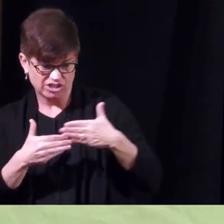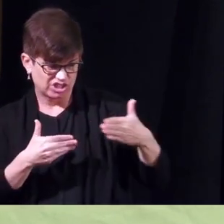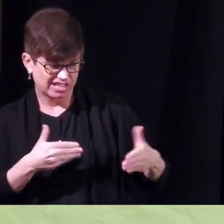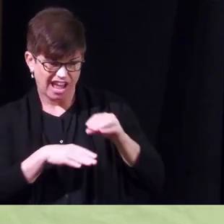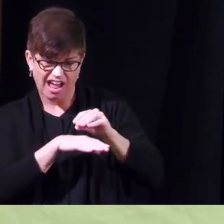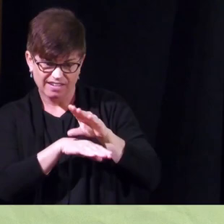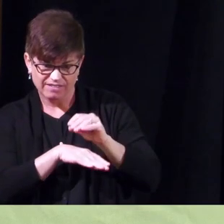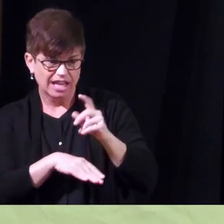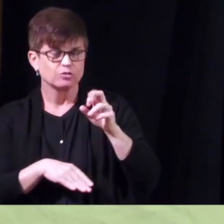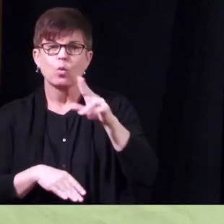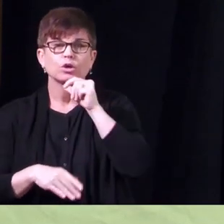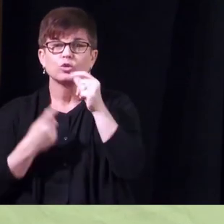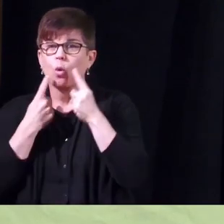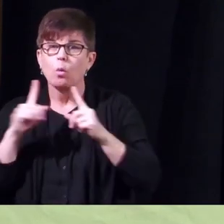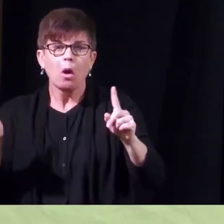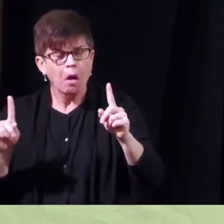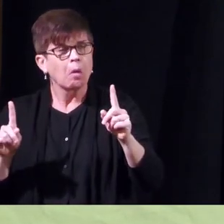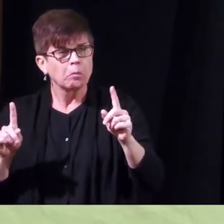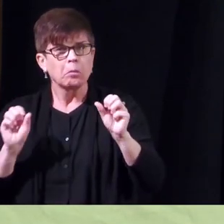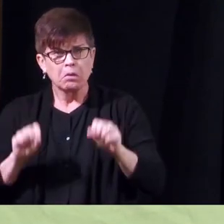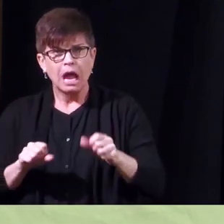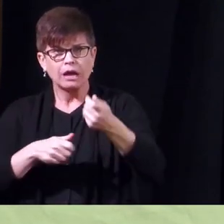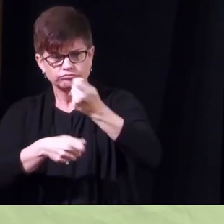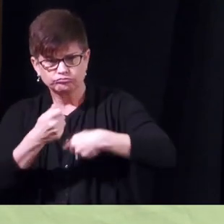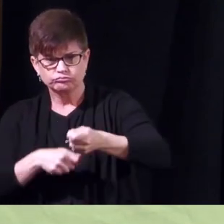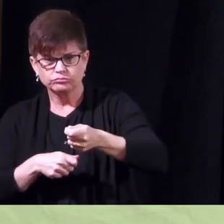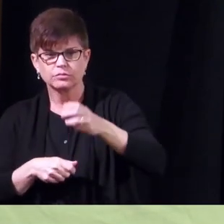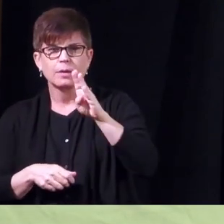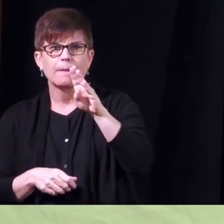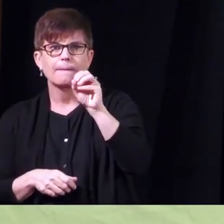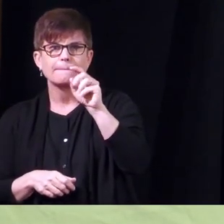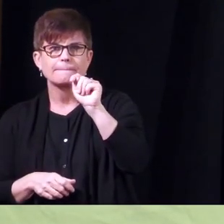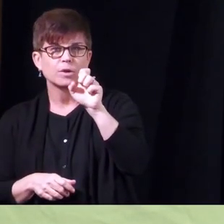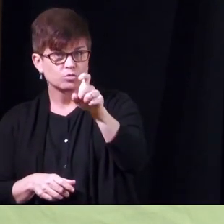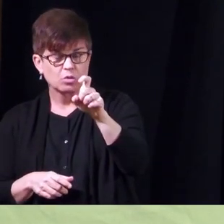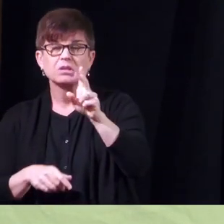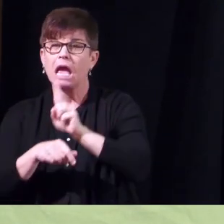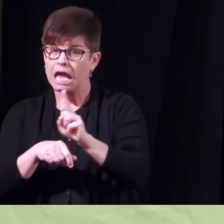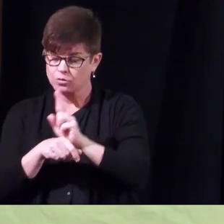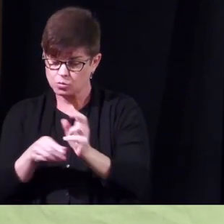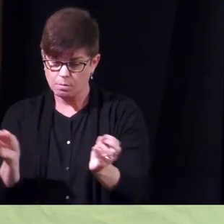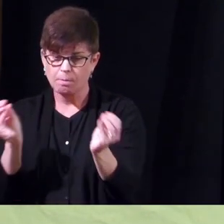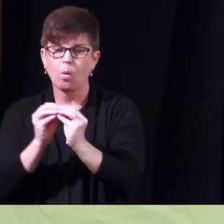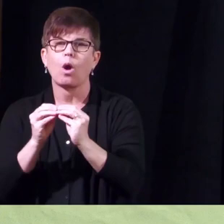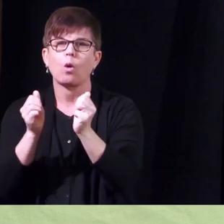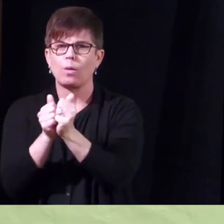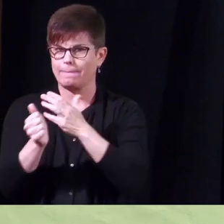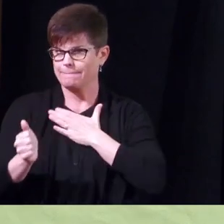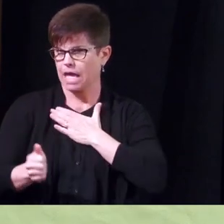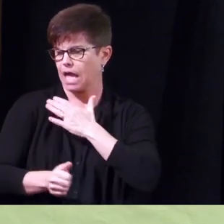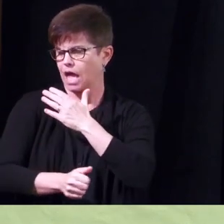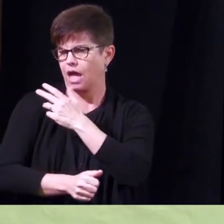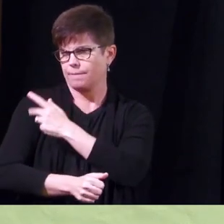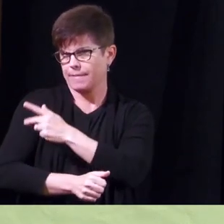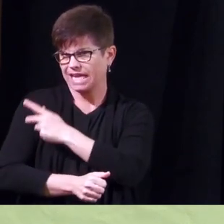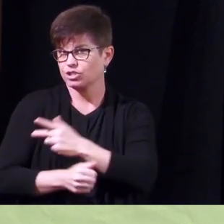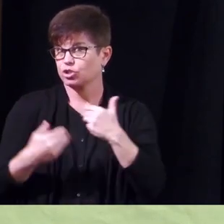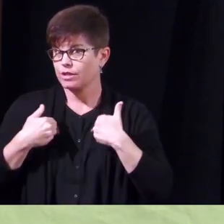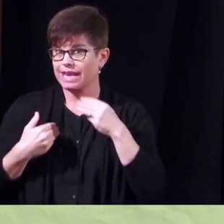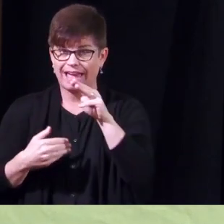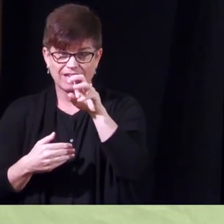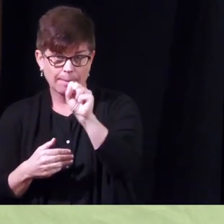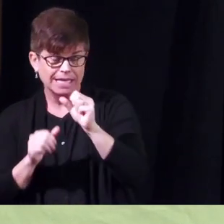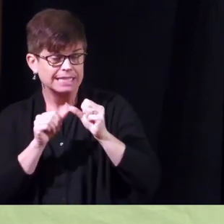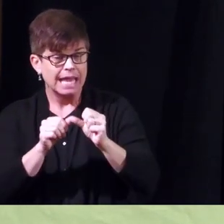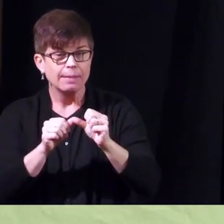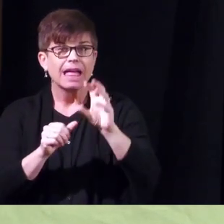work um i use it probably more in my ms patients than in the general population it lasts six months and we